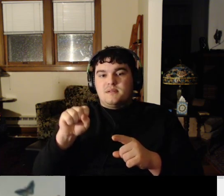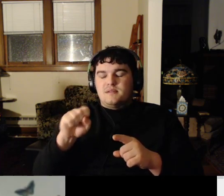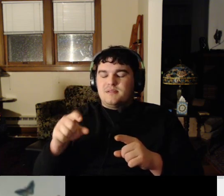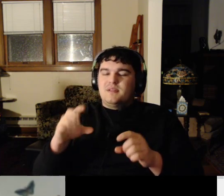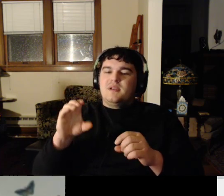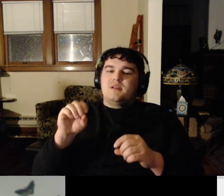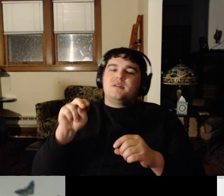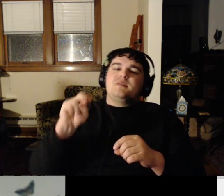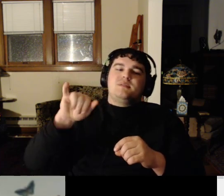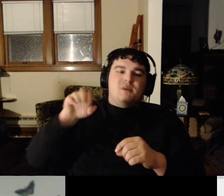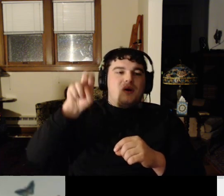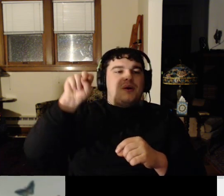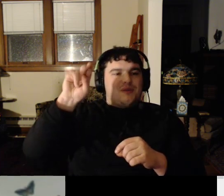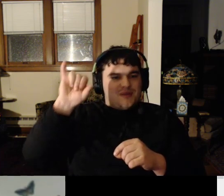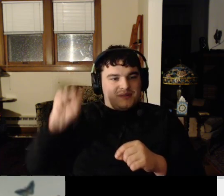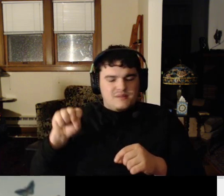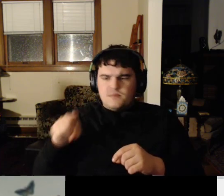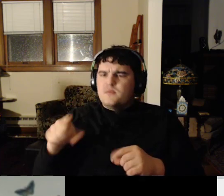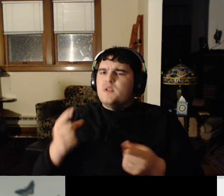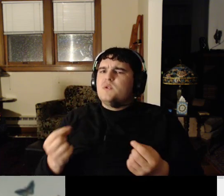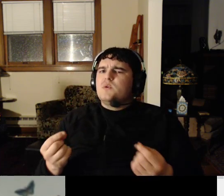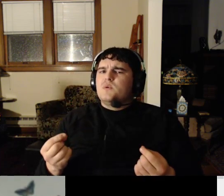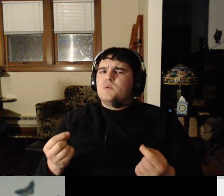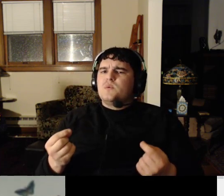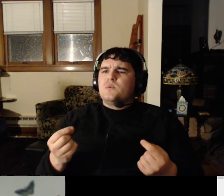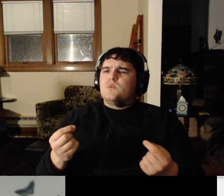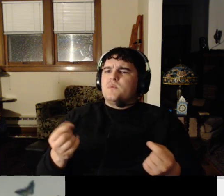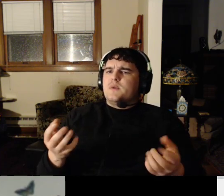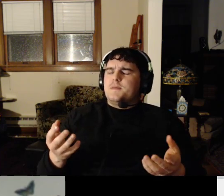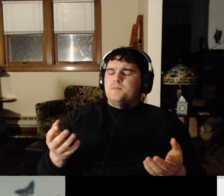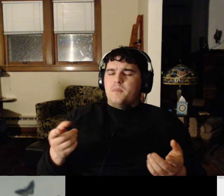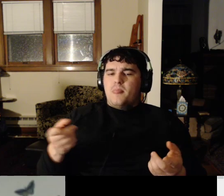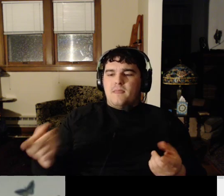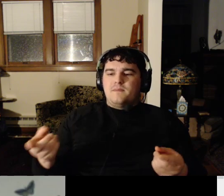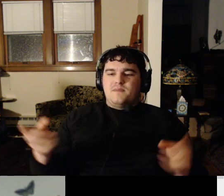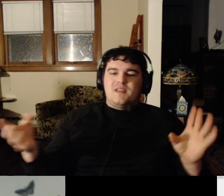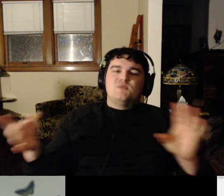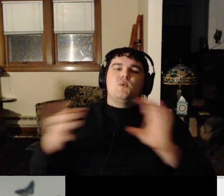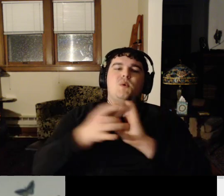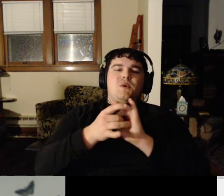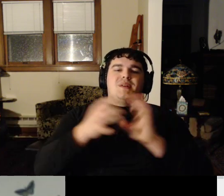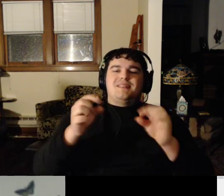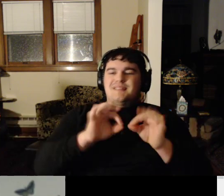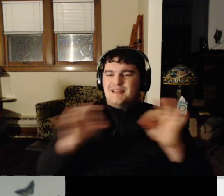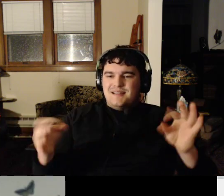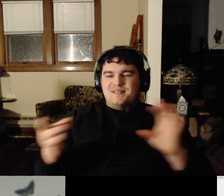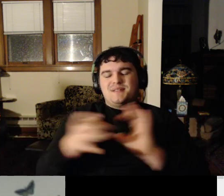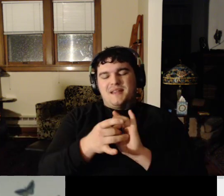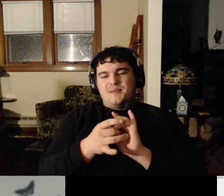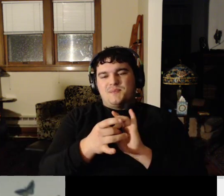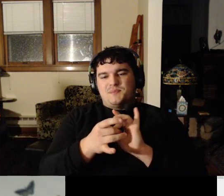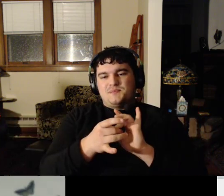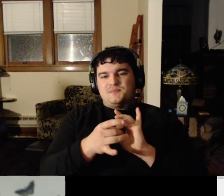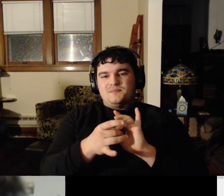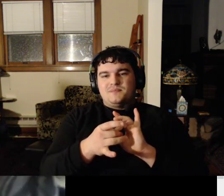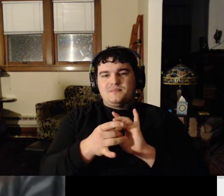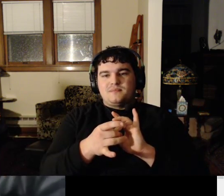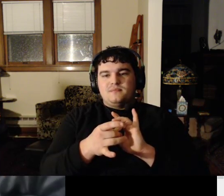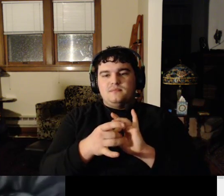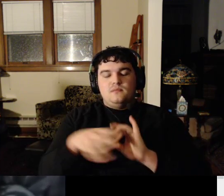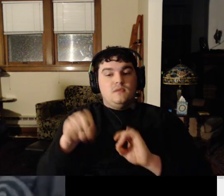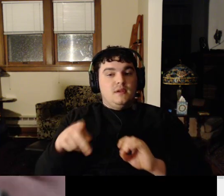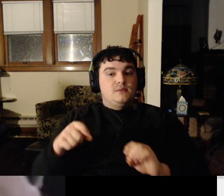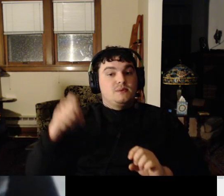do conjunctions do? They separate the sentence. They join a sentence together, right? Okay, so I need